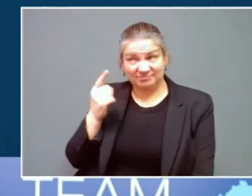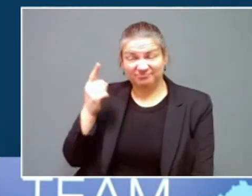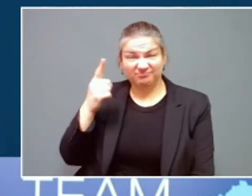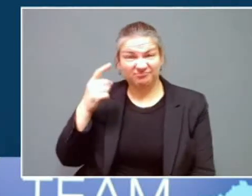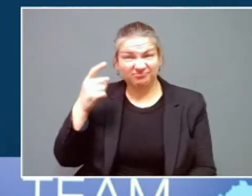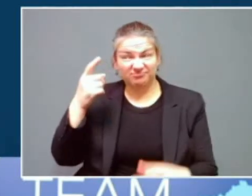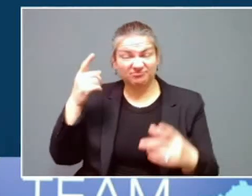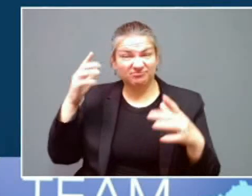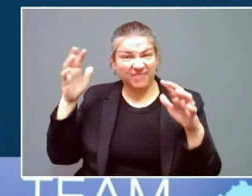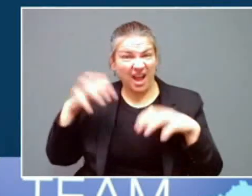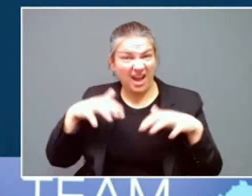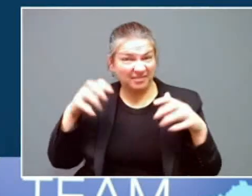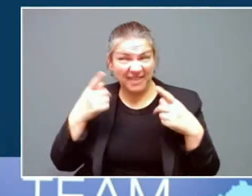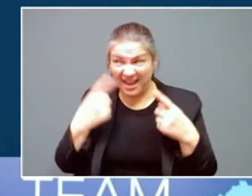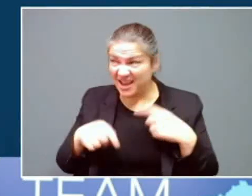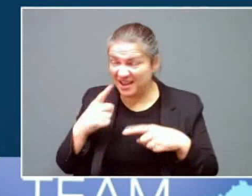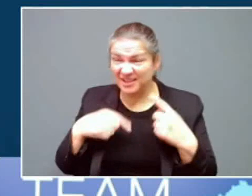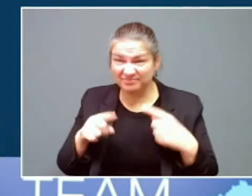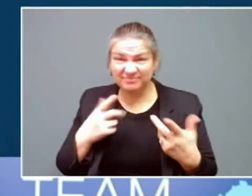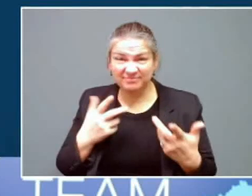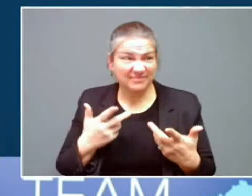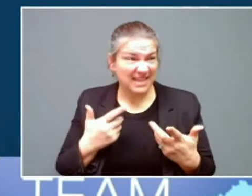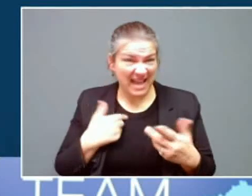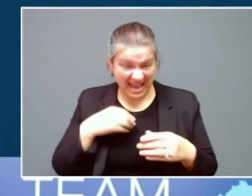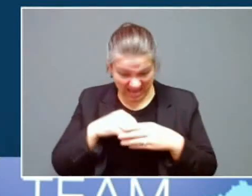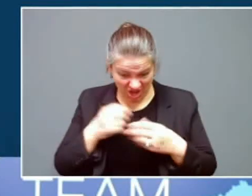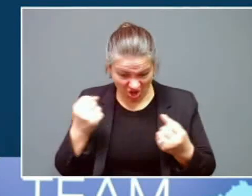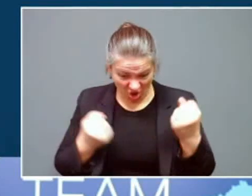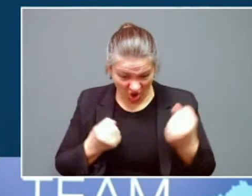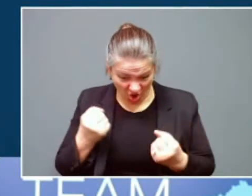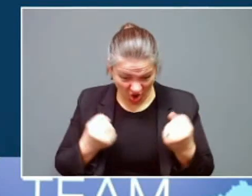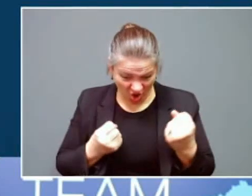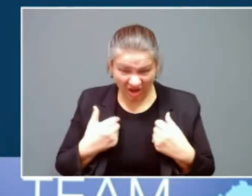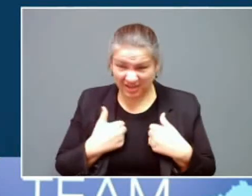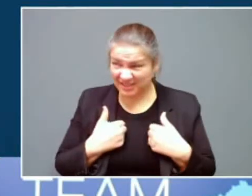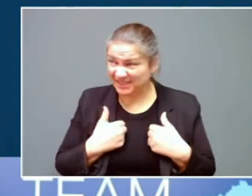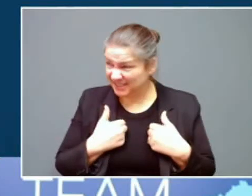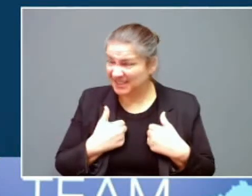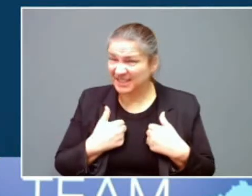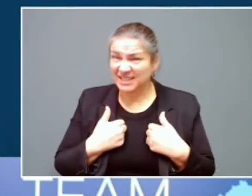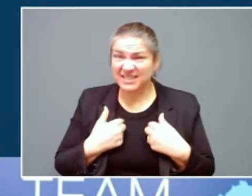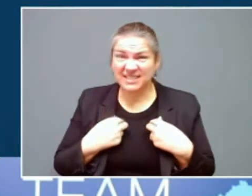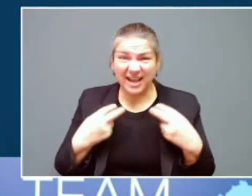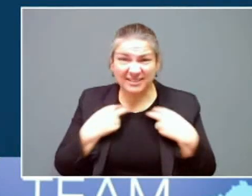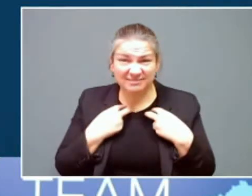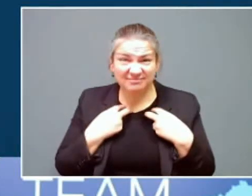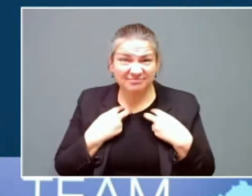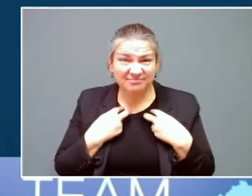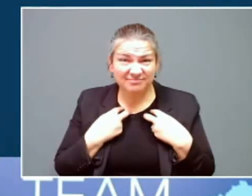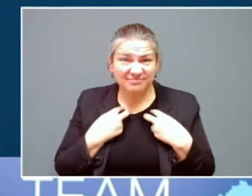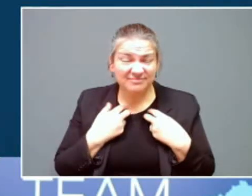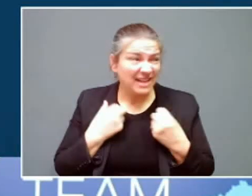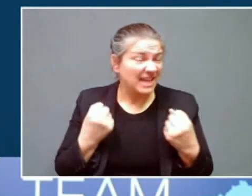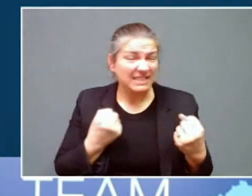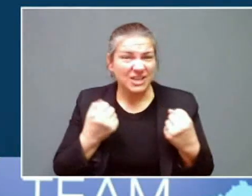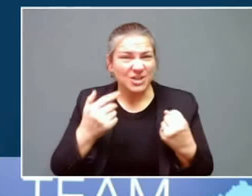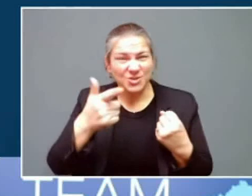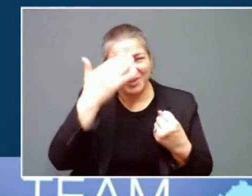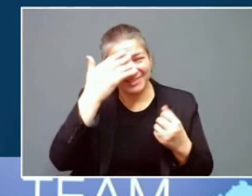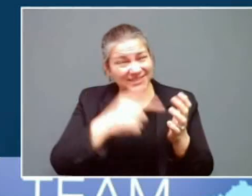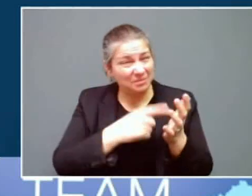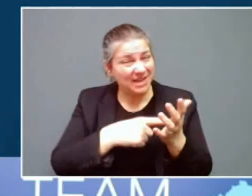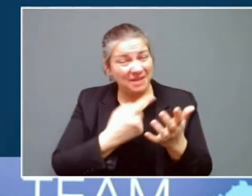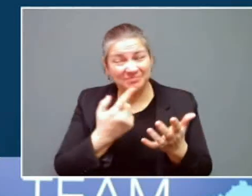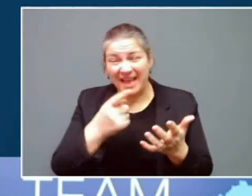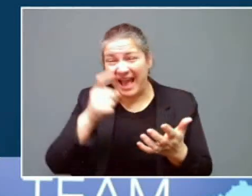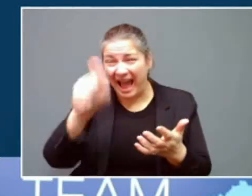actions long before you have to get out. We certainly have the realization that there are emergency trips that some of